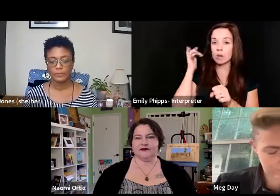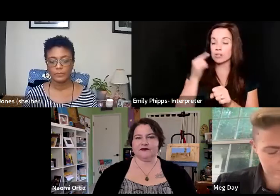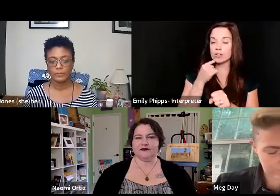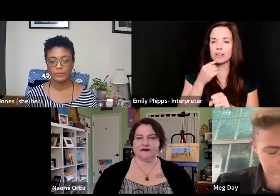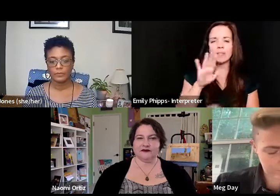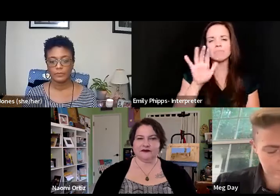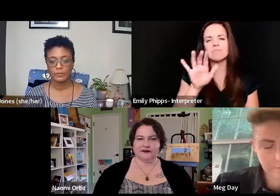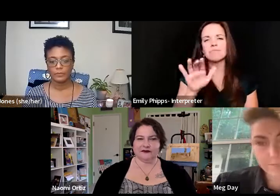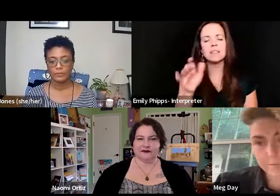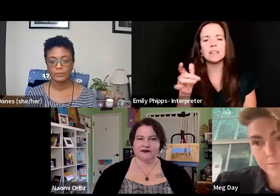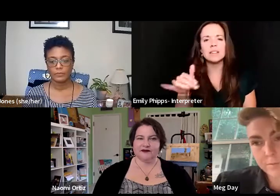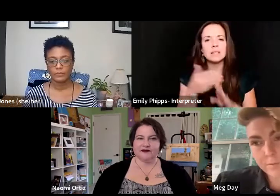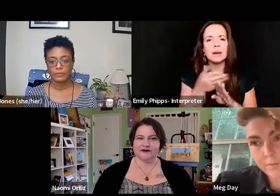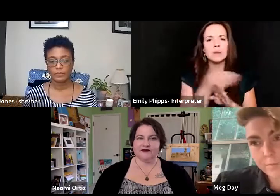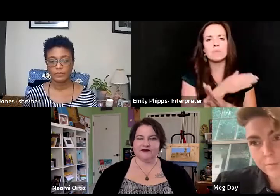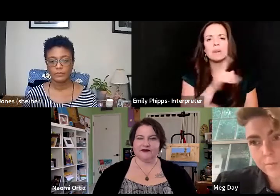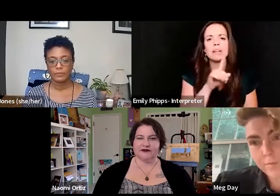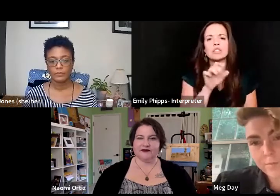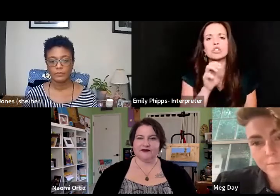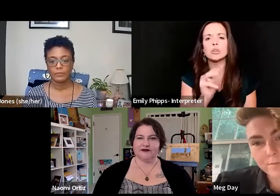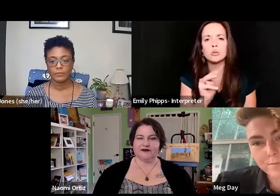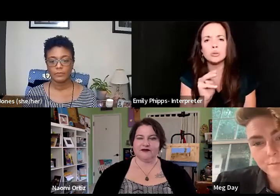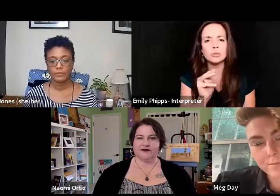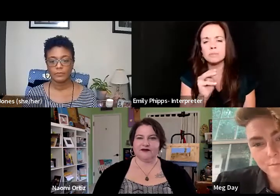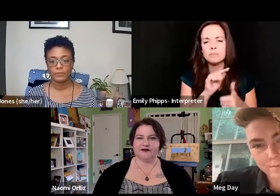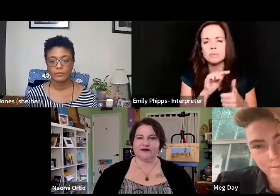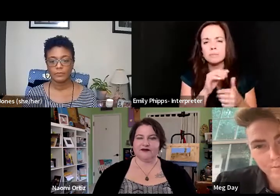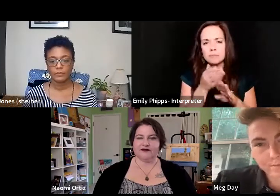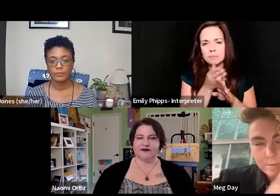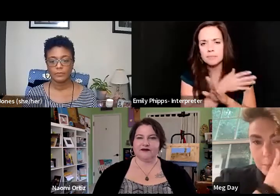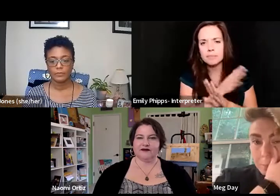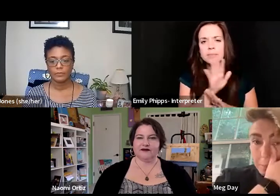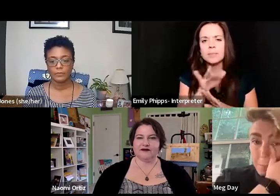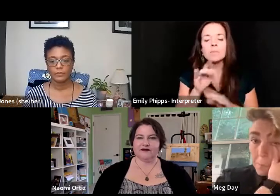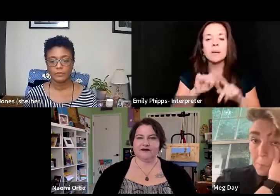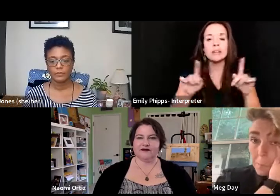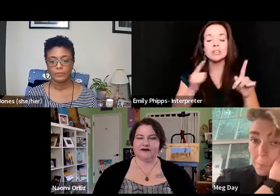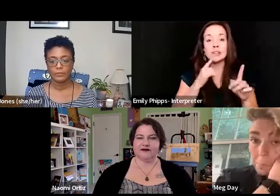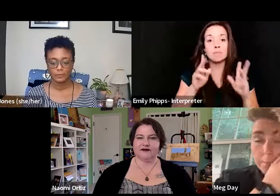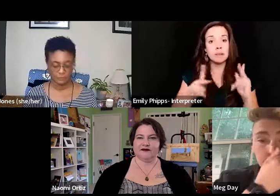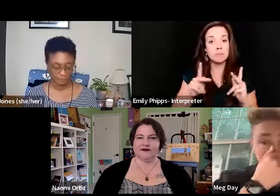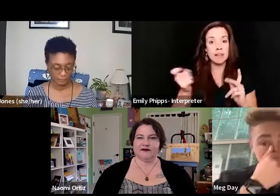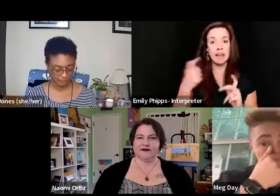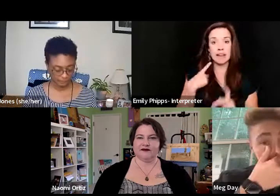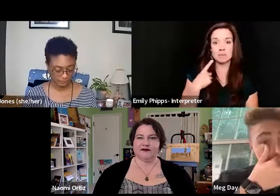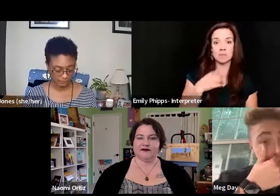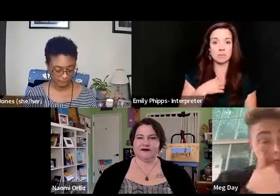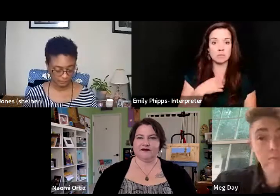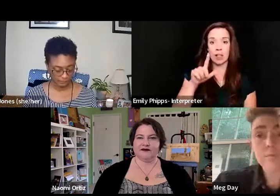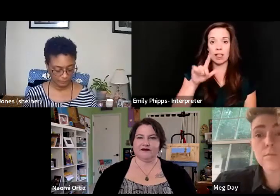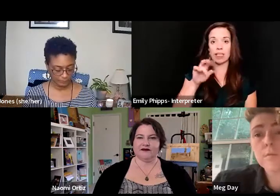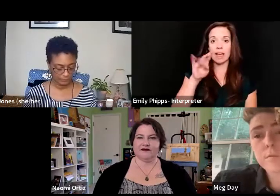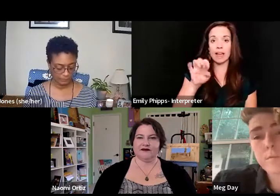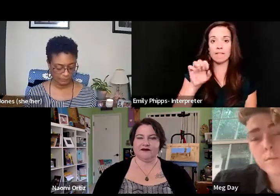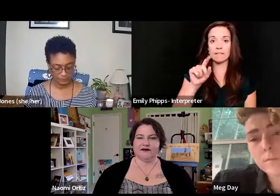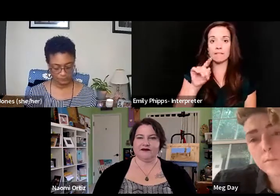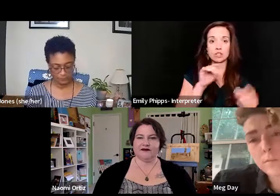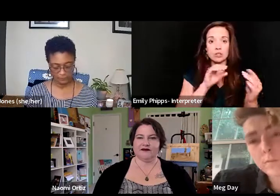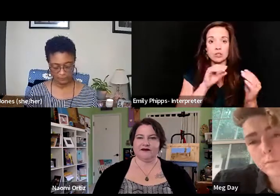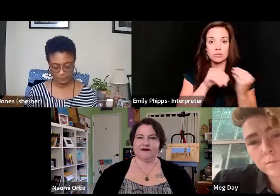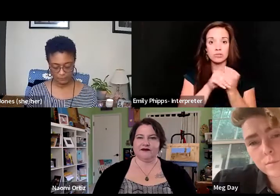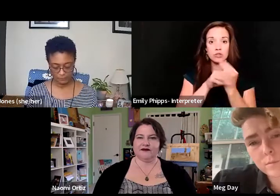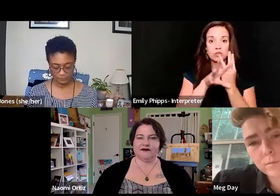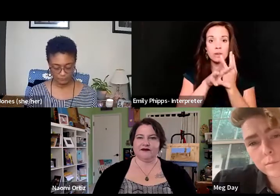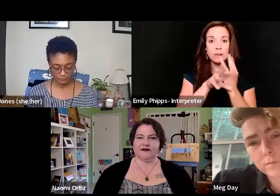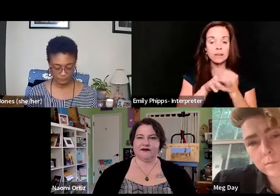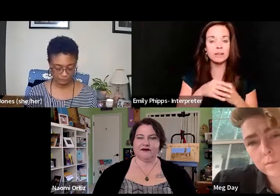this is like pre-Zoom really being a technology, but she was like, you people ask me, will you live stream it? And she was like, you know, she's like,